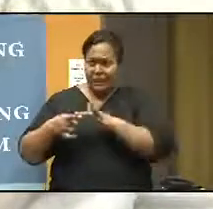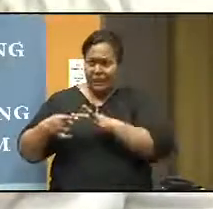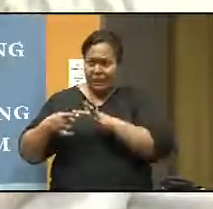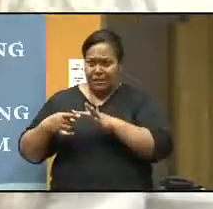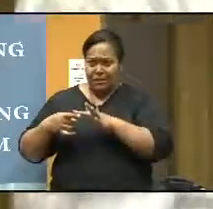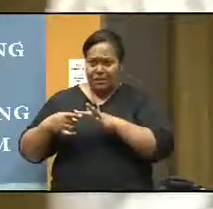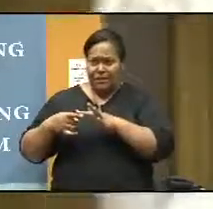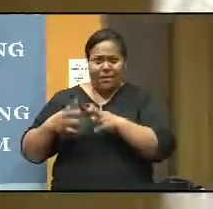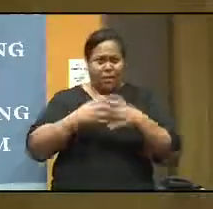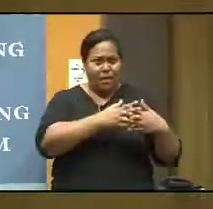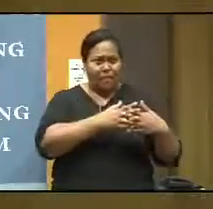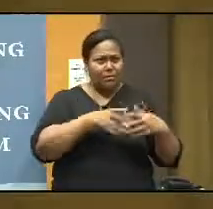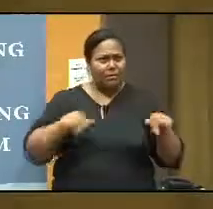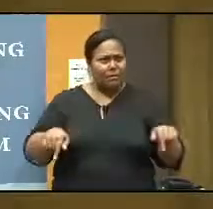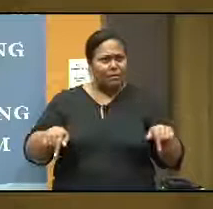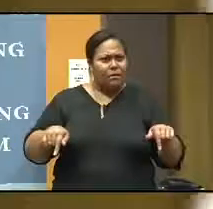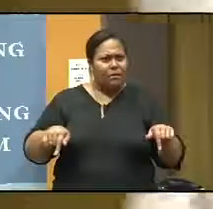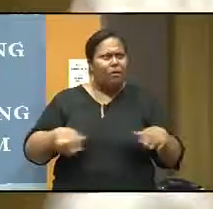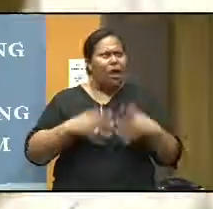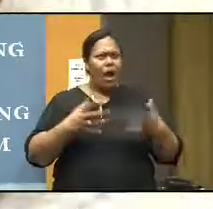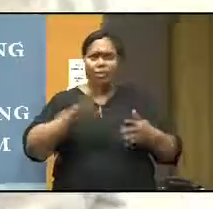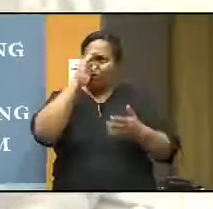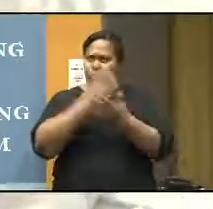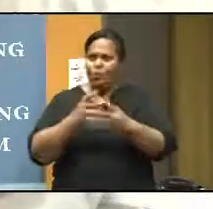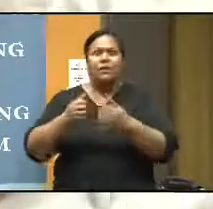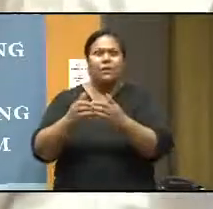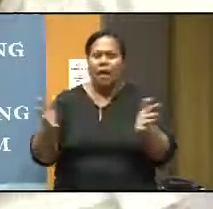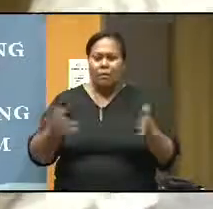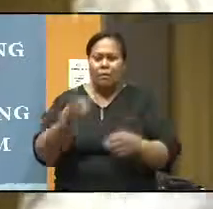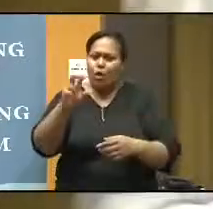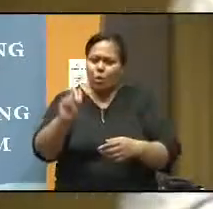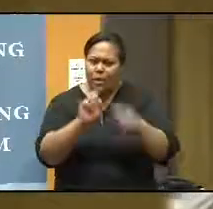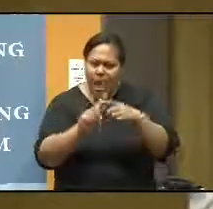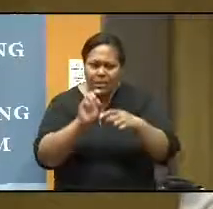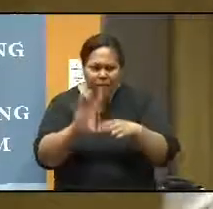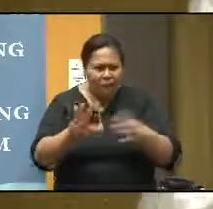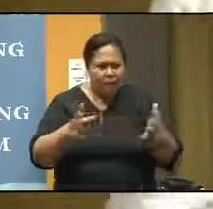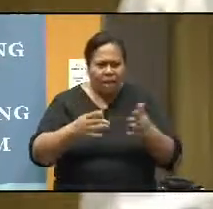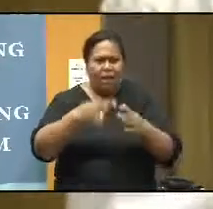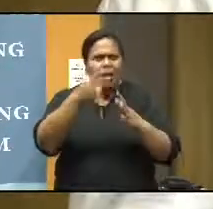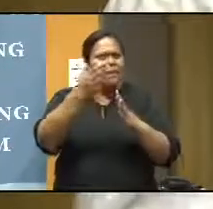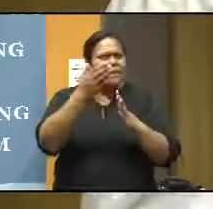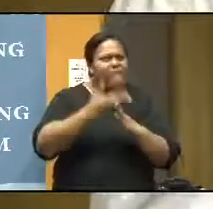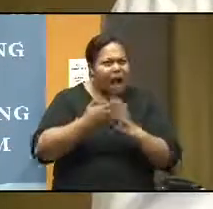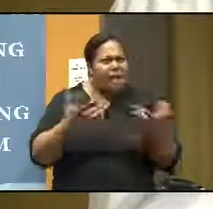So then the students started doing something, adding 20 plus 10, dividing and so on and so on